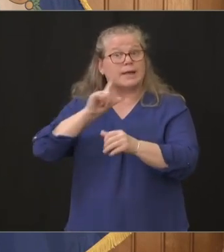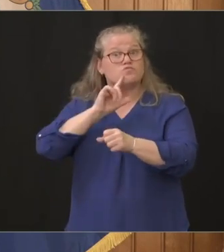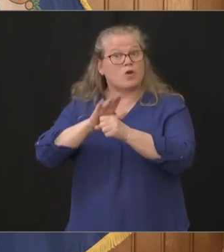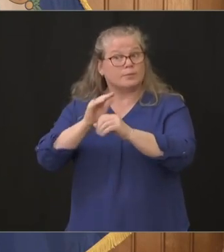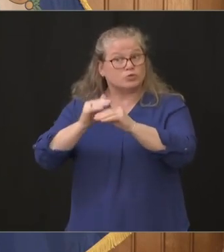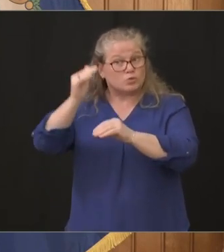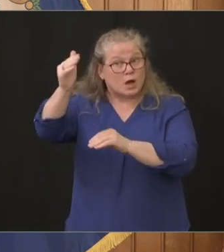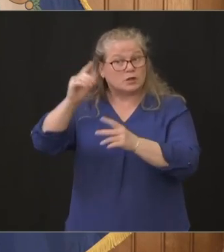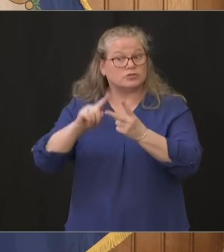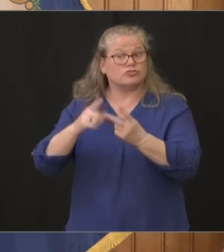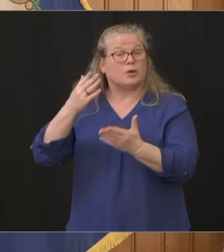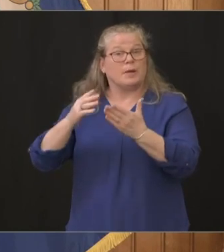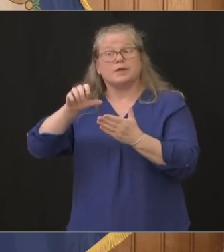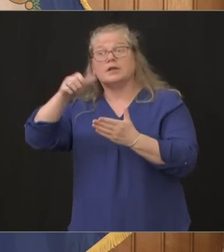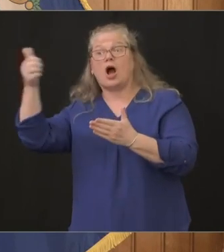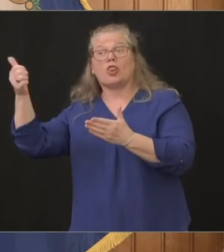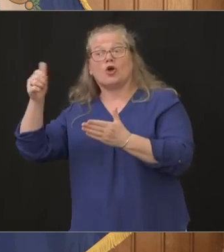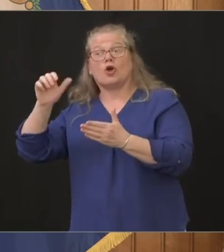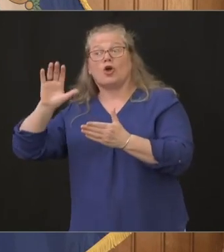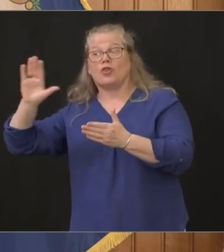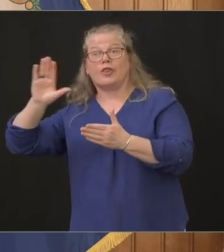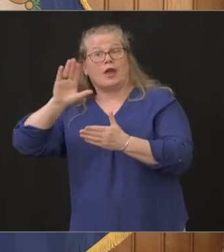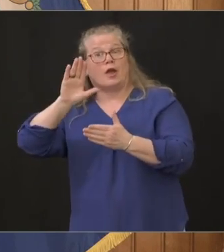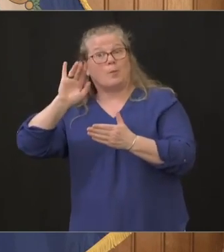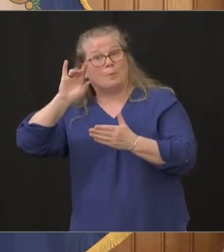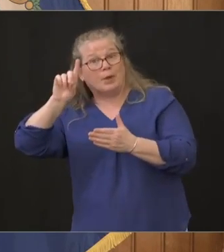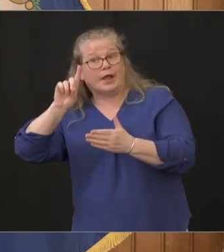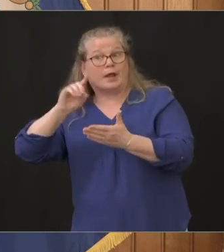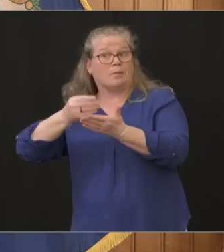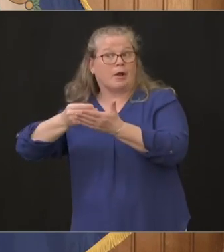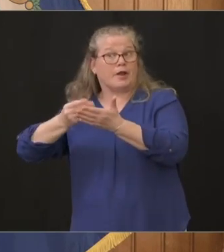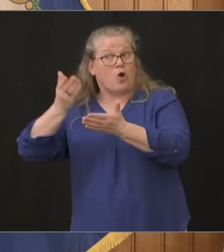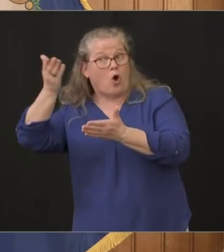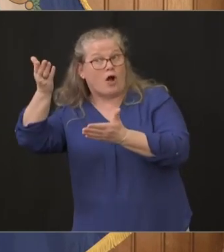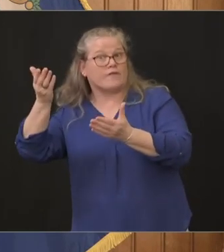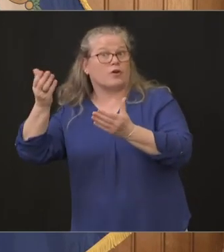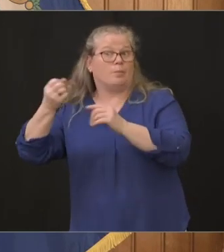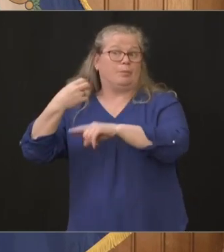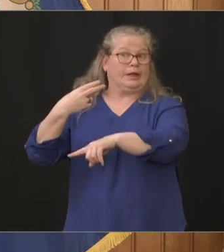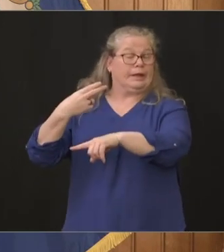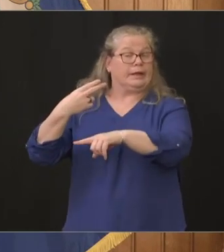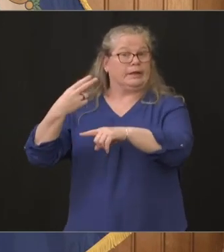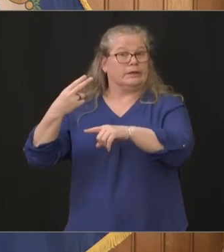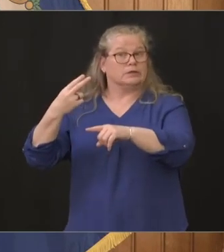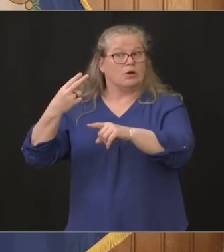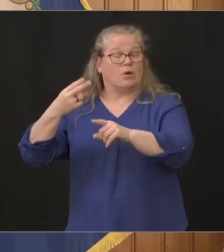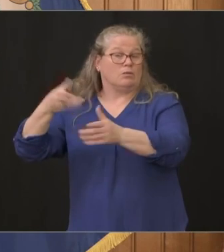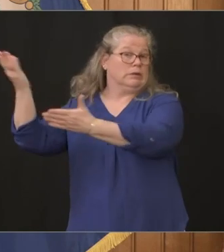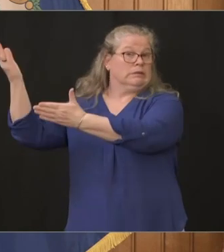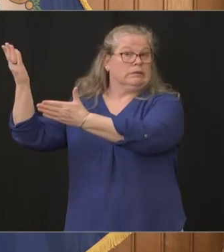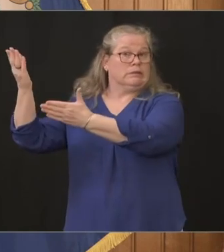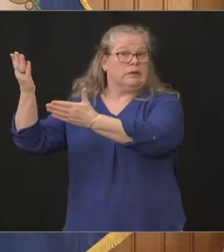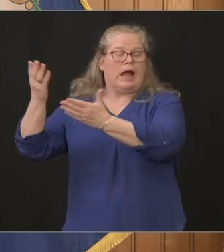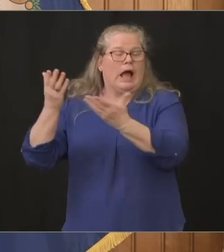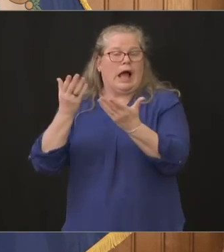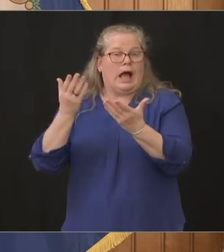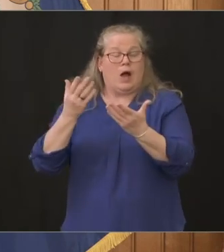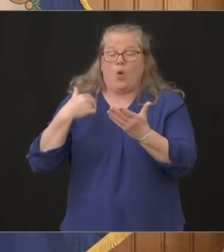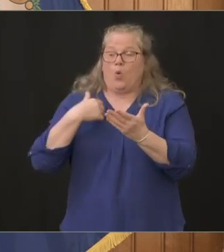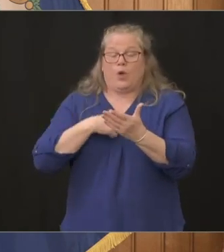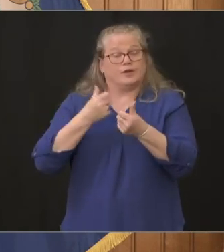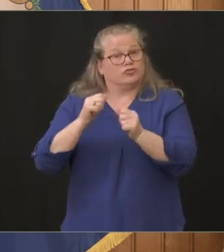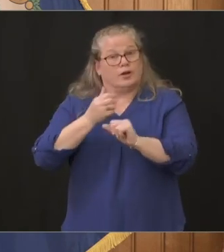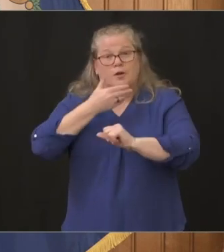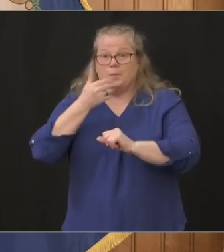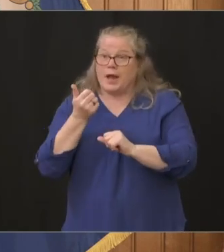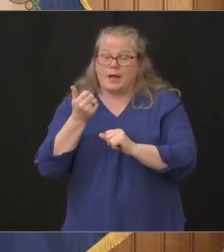uh we're sourcing these very carefully these are from reputable vendors so i don't really doubt what that's going on look as we talked